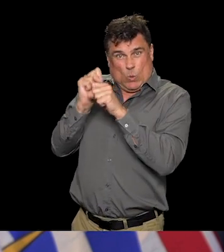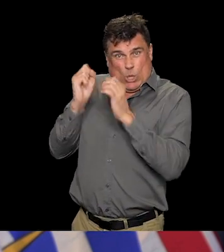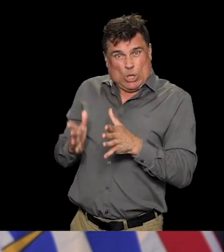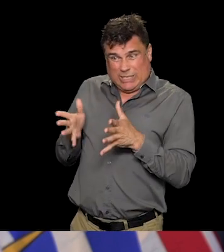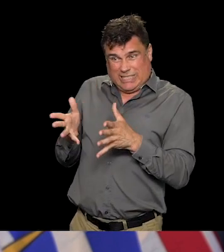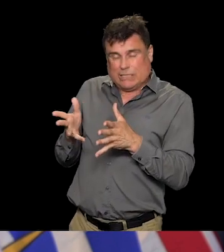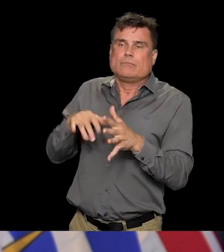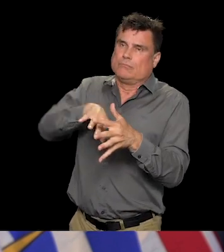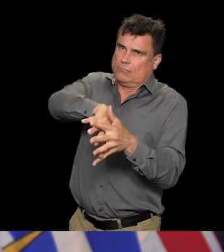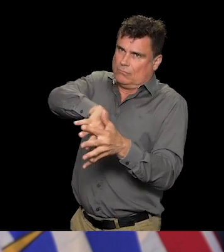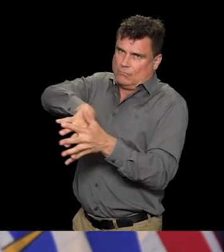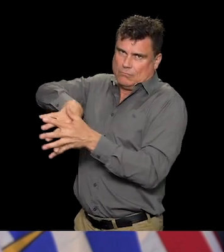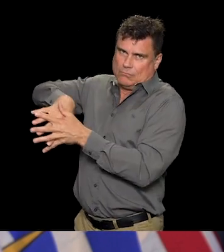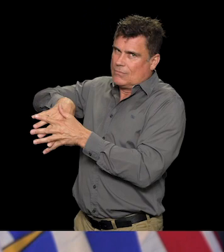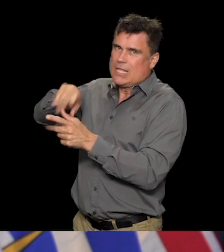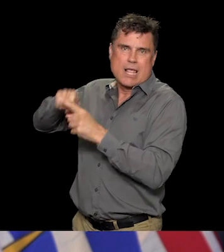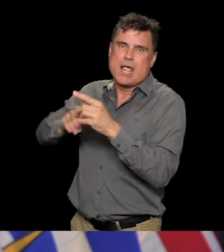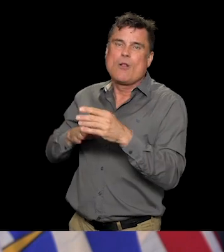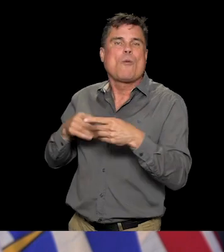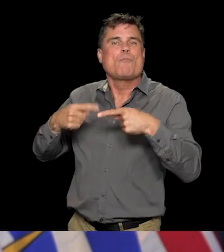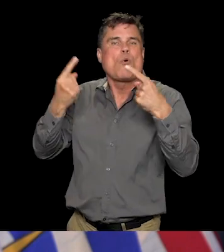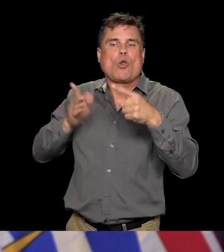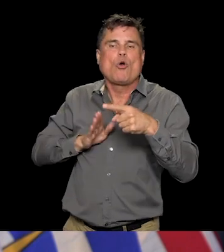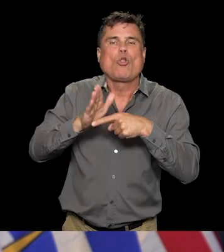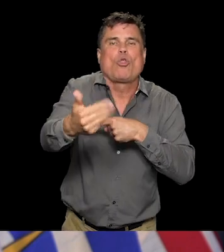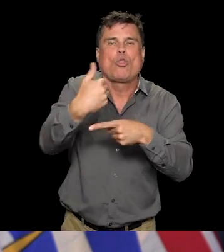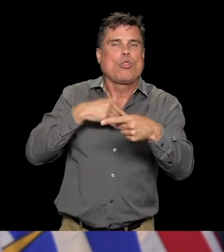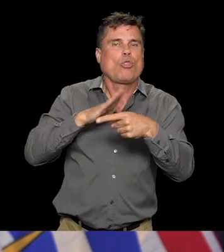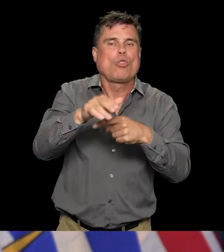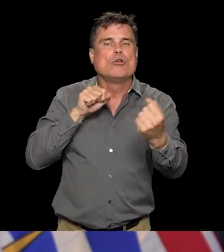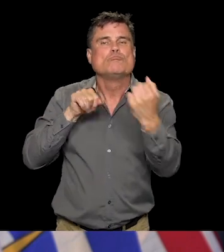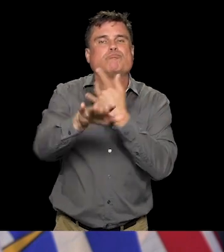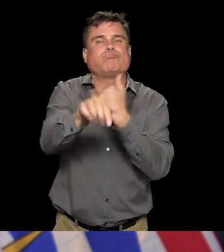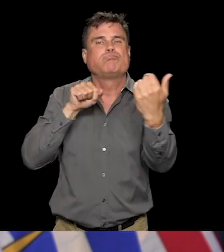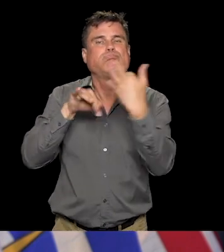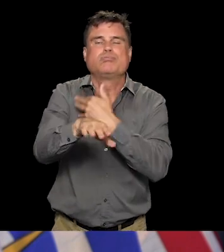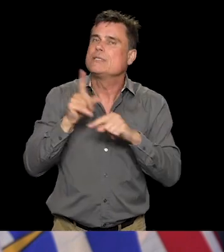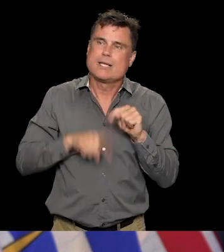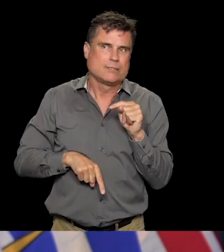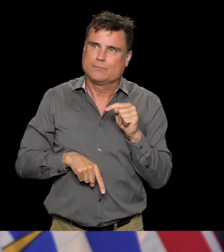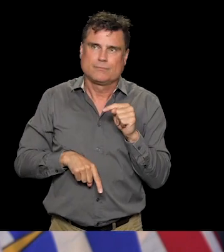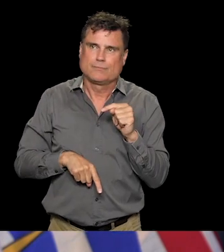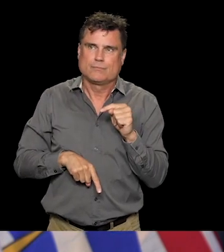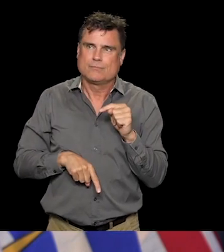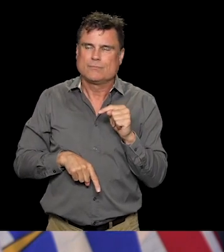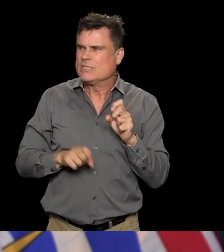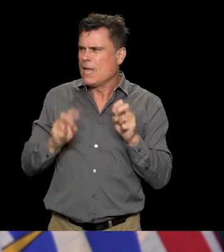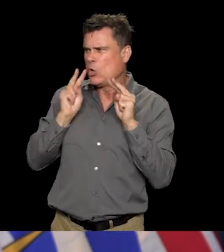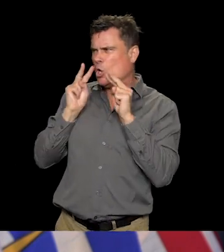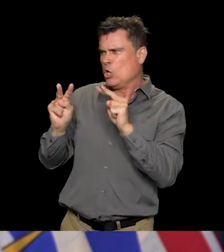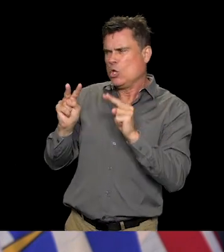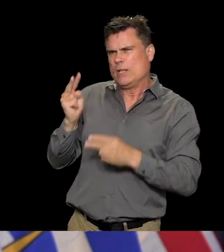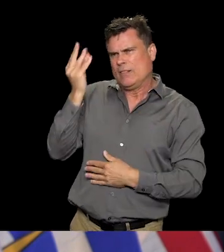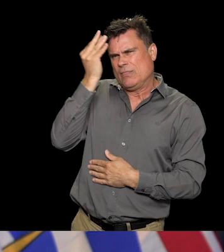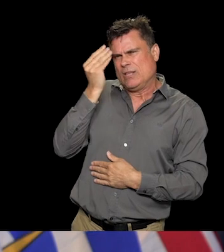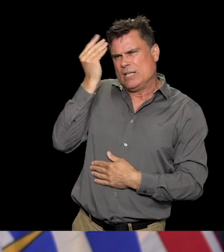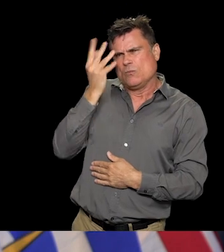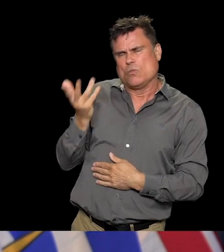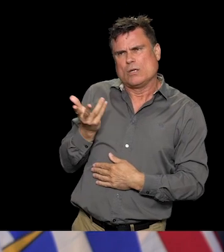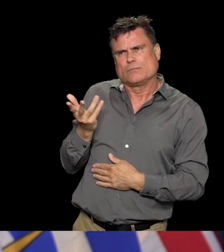As well, we need to consider where people are coming from. So if there are people coming from a variety of places